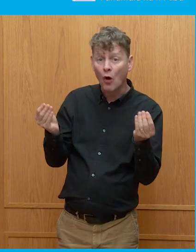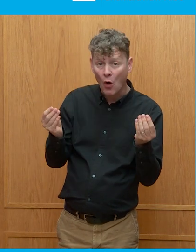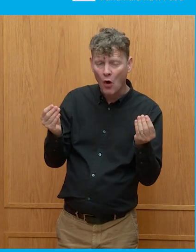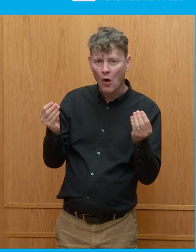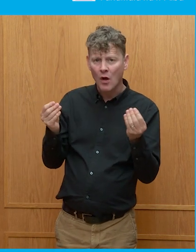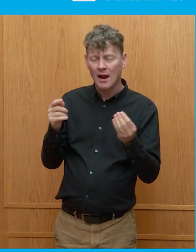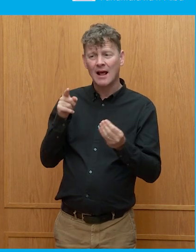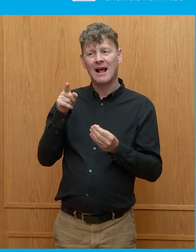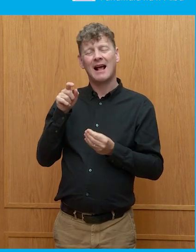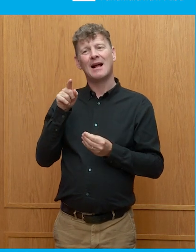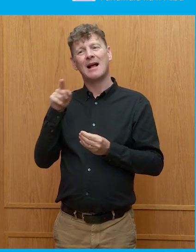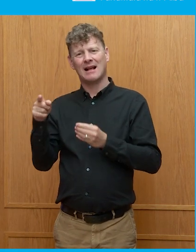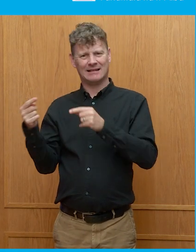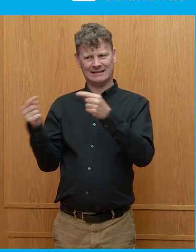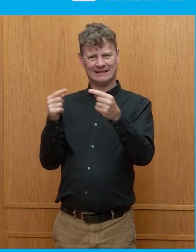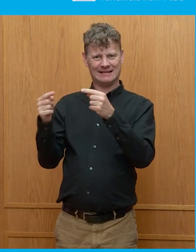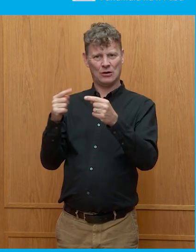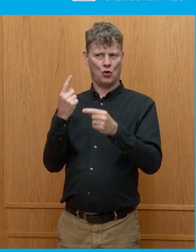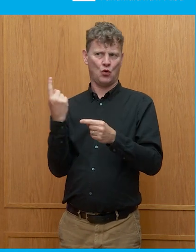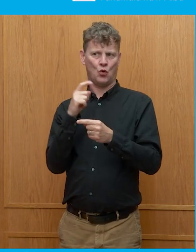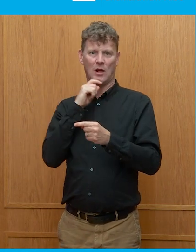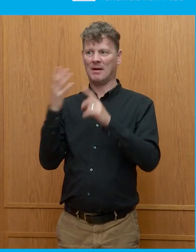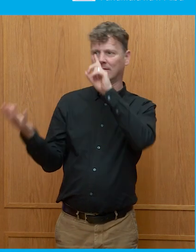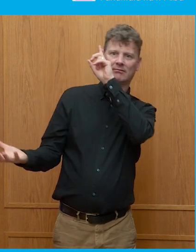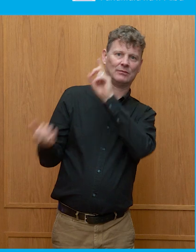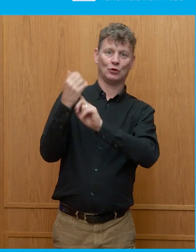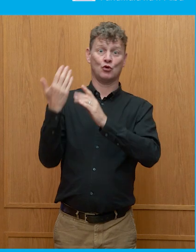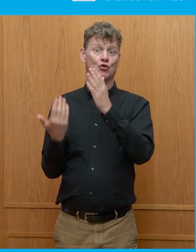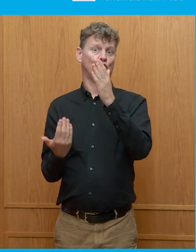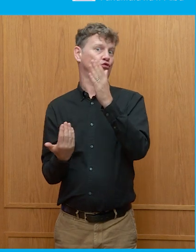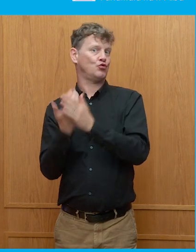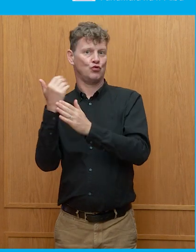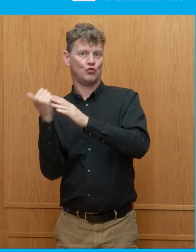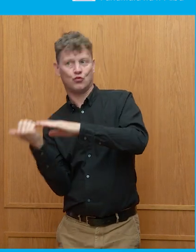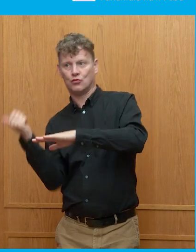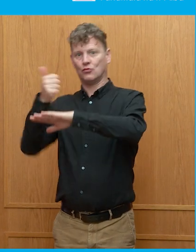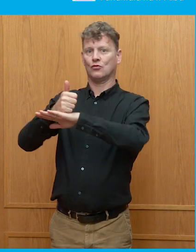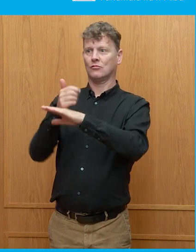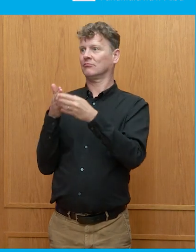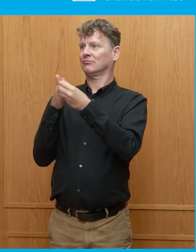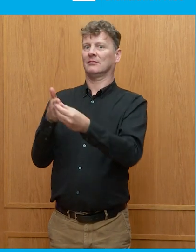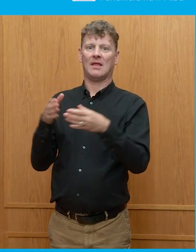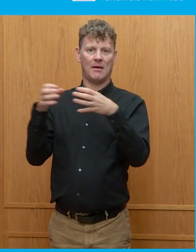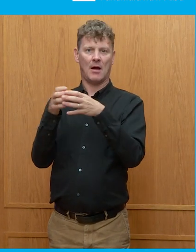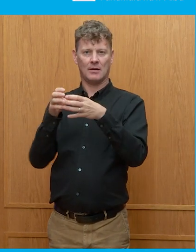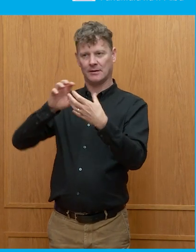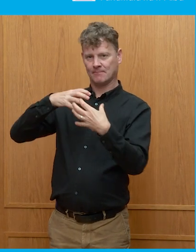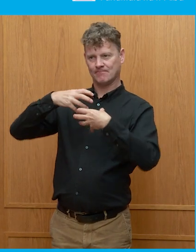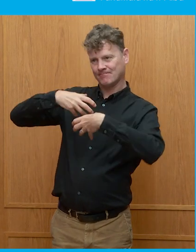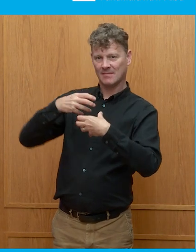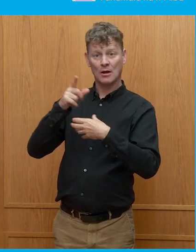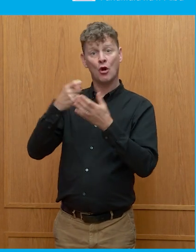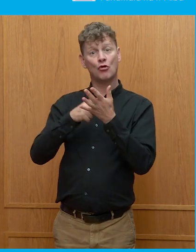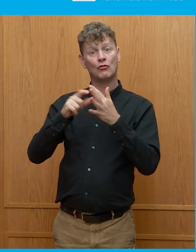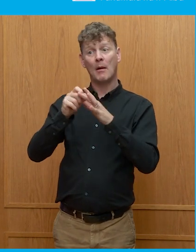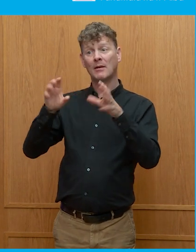for the soul of the party, but for the crown of the newly realigned party. I used to say that the Republican party was broken. I was wrong.